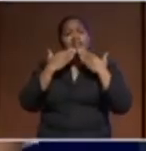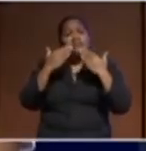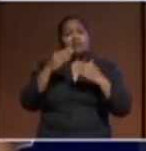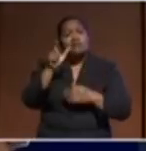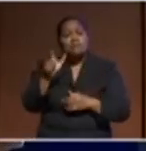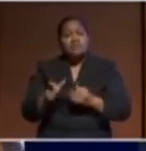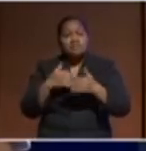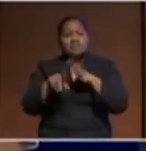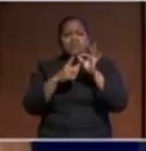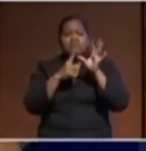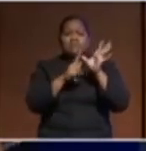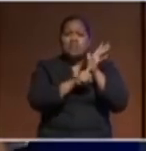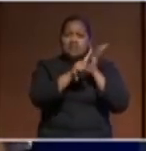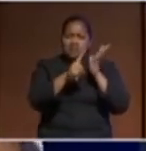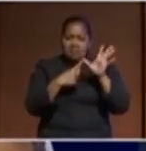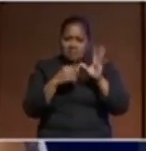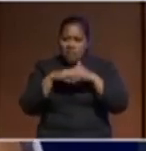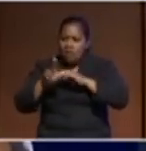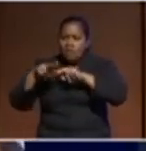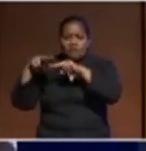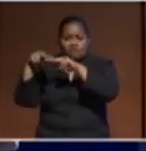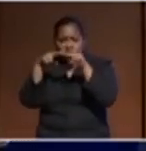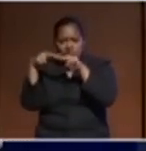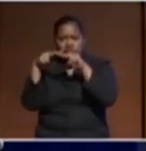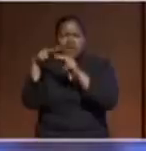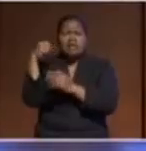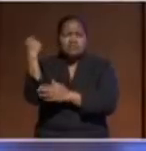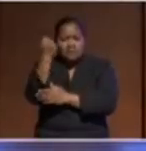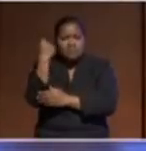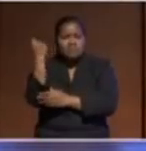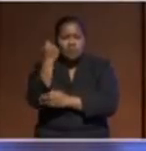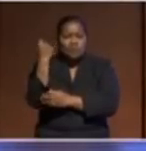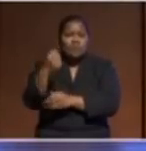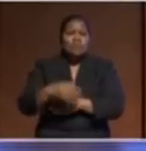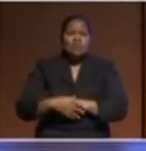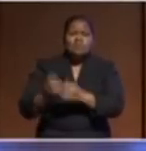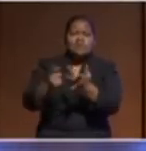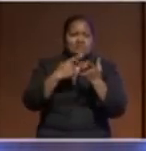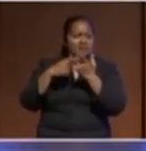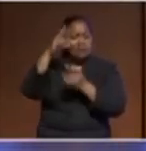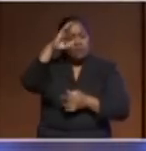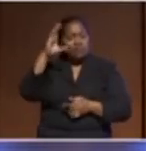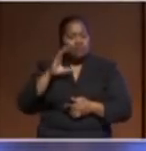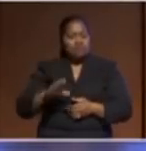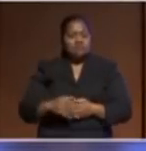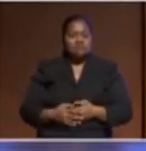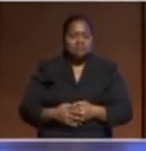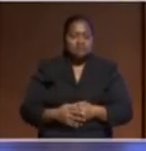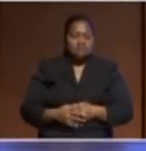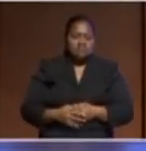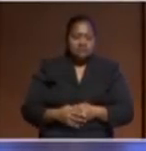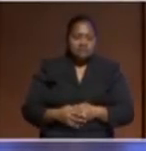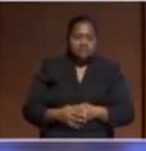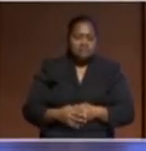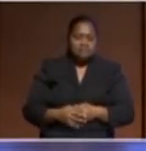Palau Fiji and I believe Samoa didn't follow the rest of the countries maybe Fano too have joined that